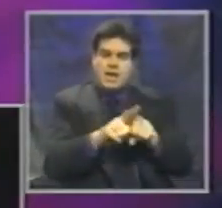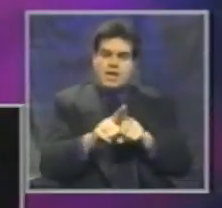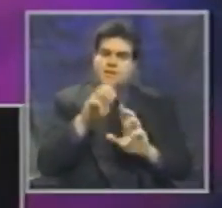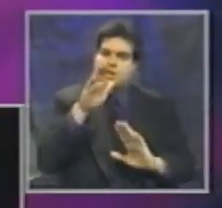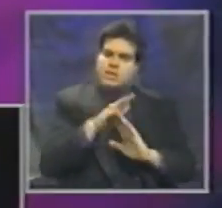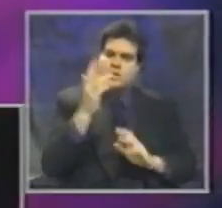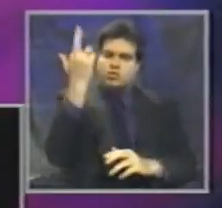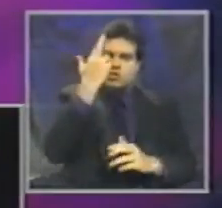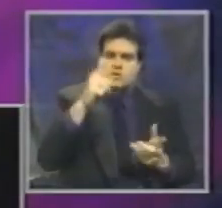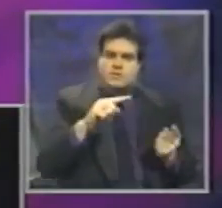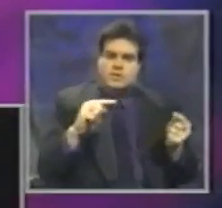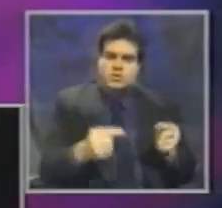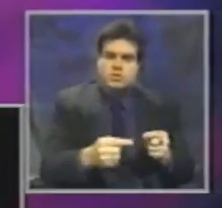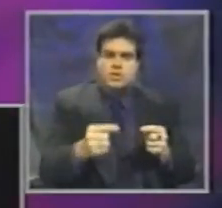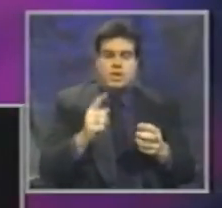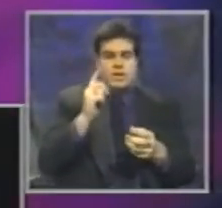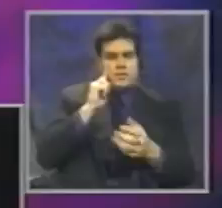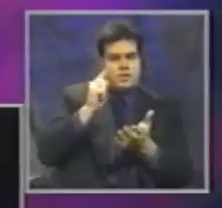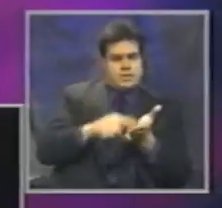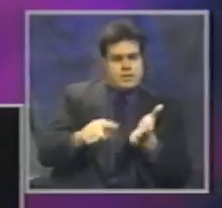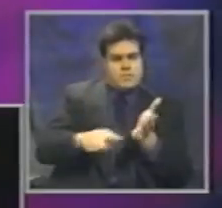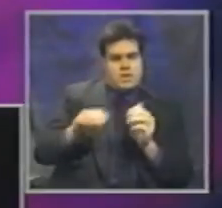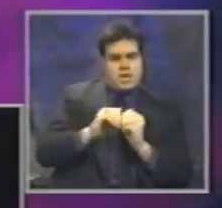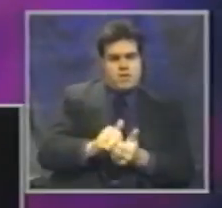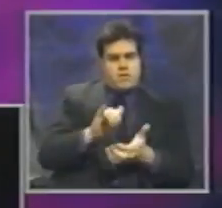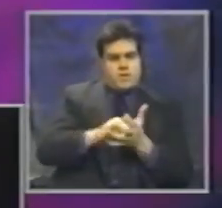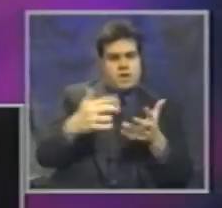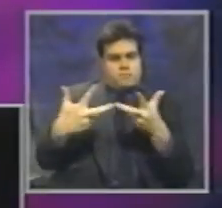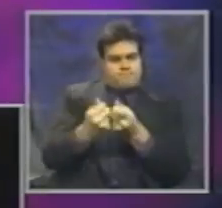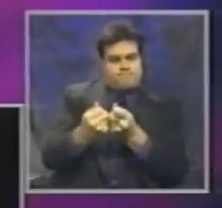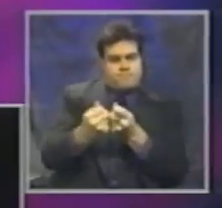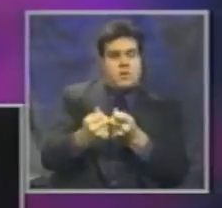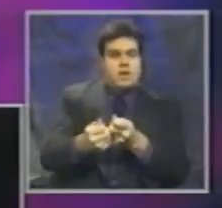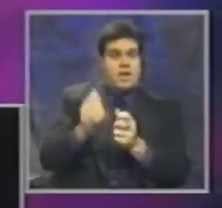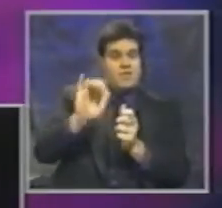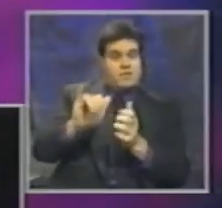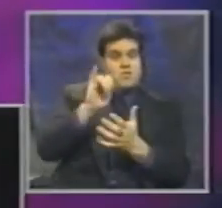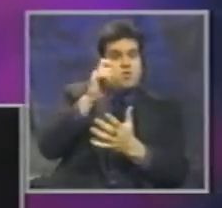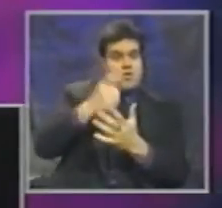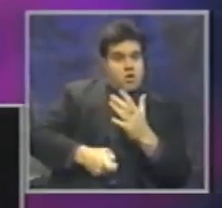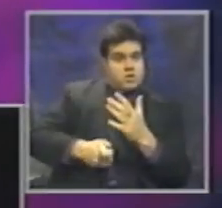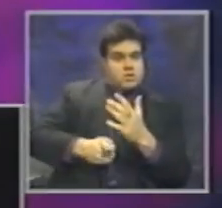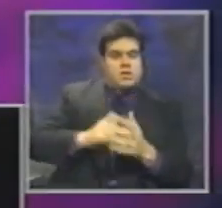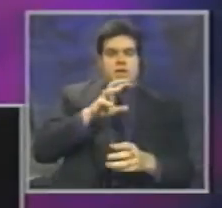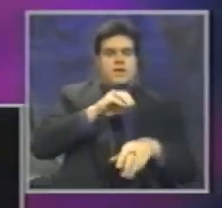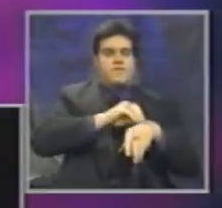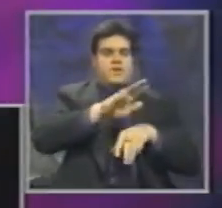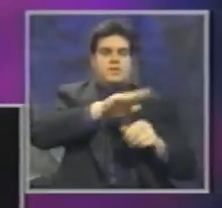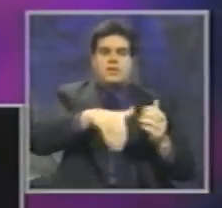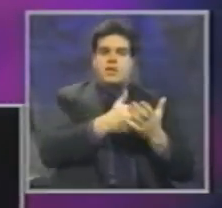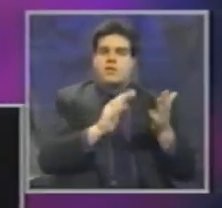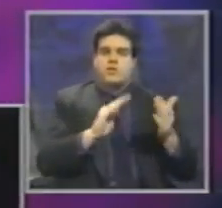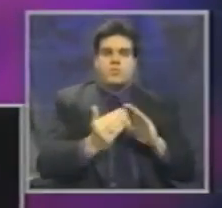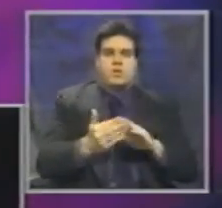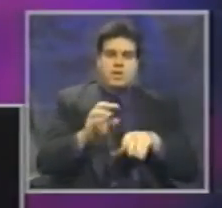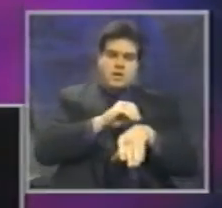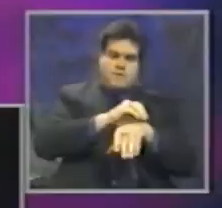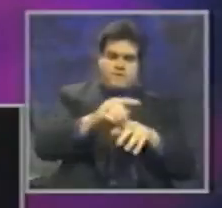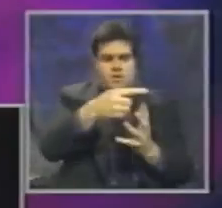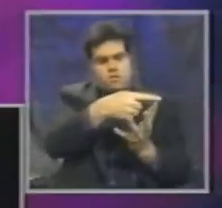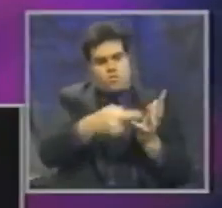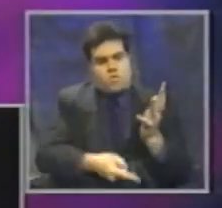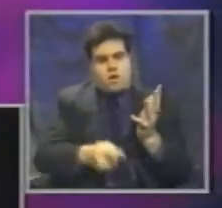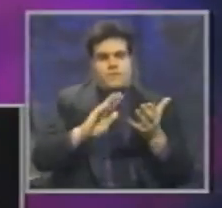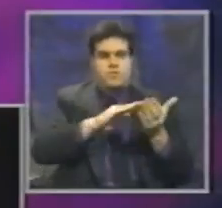It examines how motor vehicle crashes, injuries, and their cost affect the entire community. It includes a wide range of community